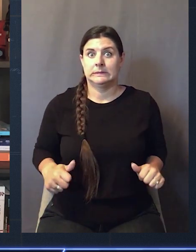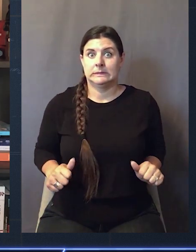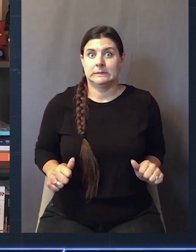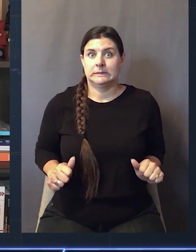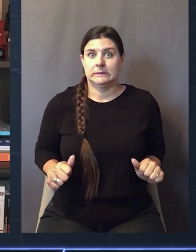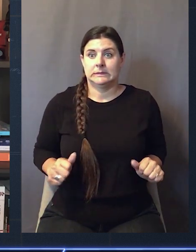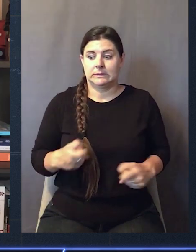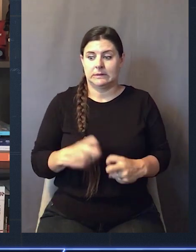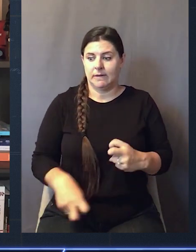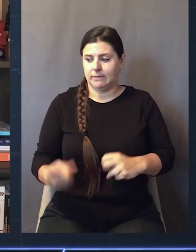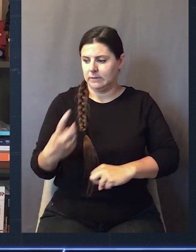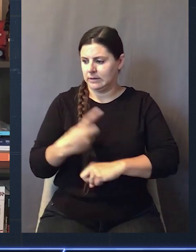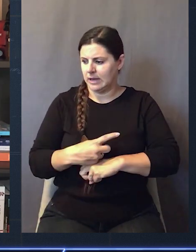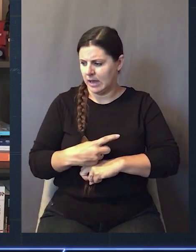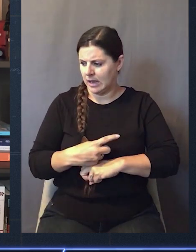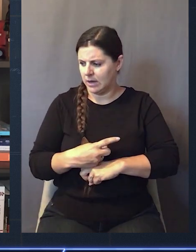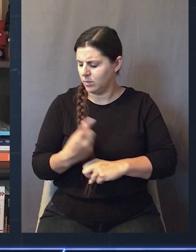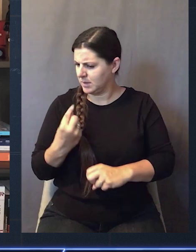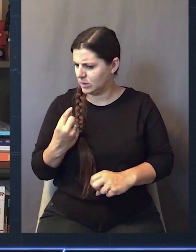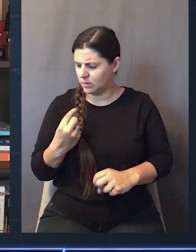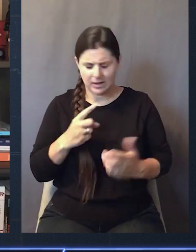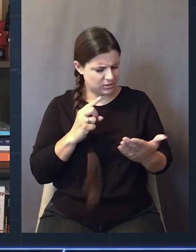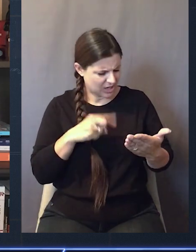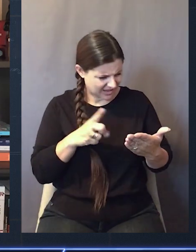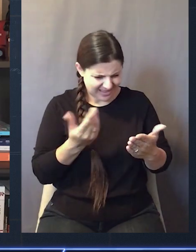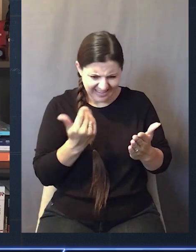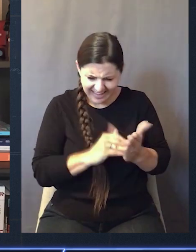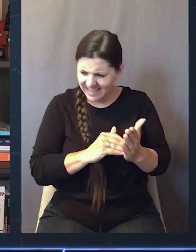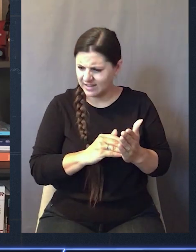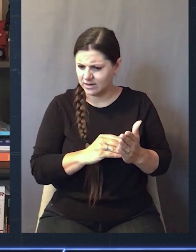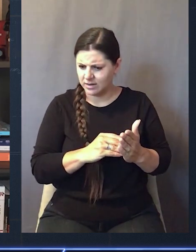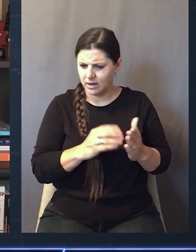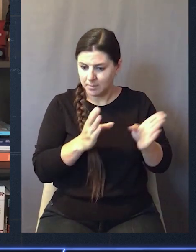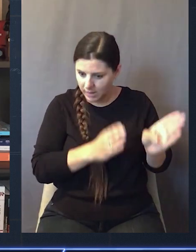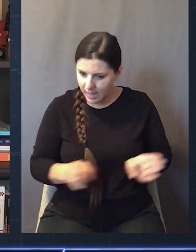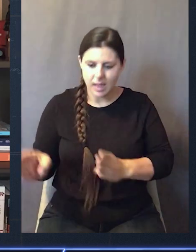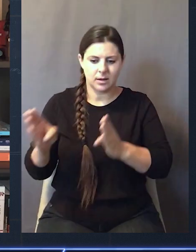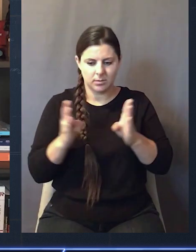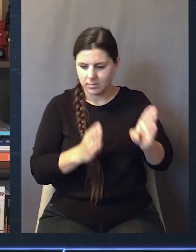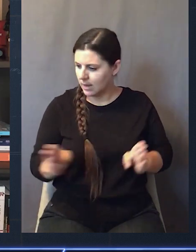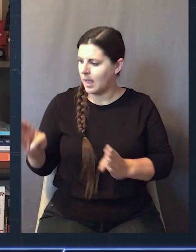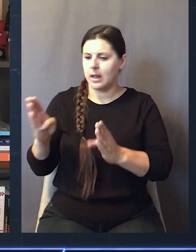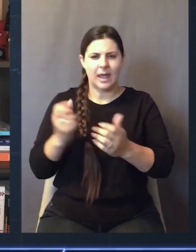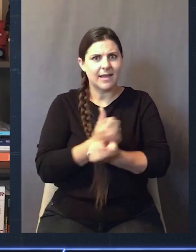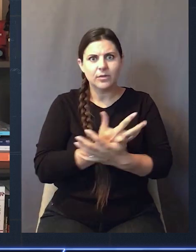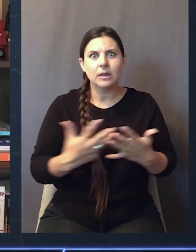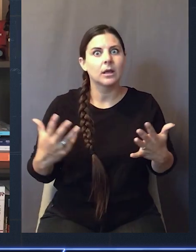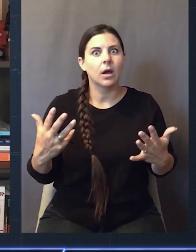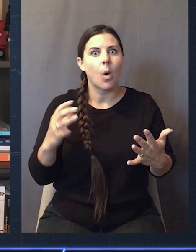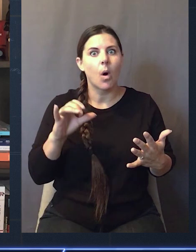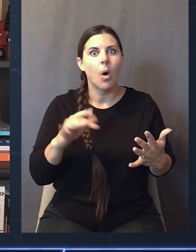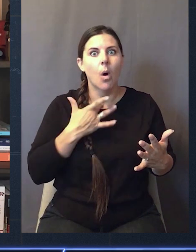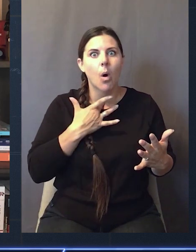get this sense of dread. This is going to be a really tough day. I check, I recheck, and despite all the planning I did, and I even